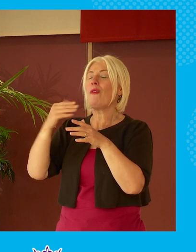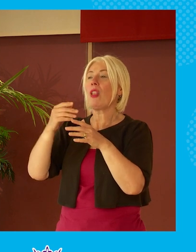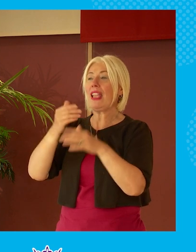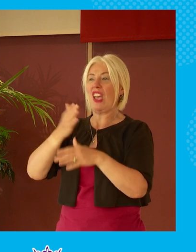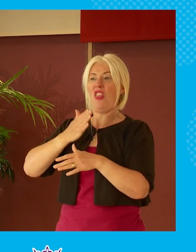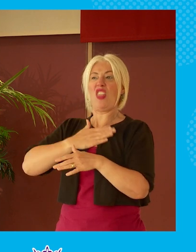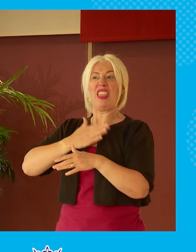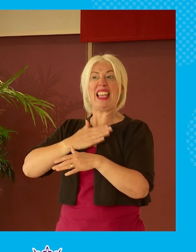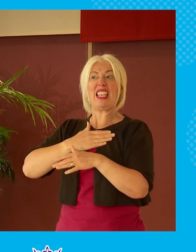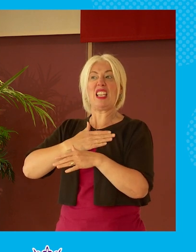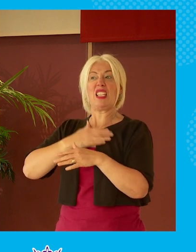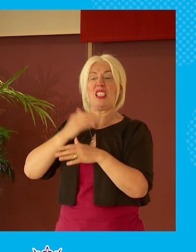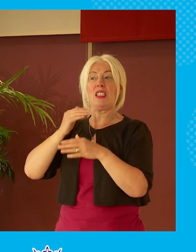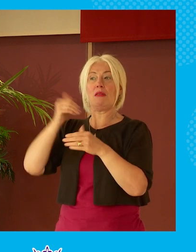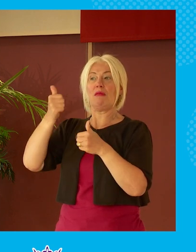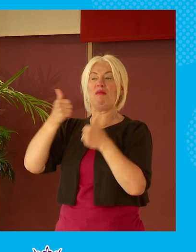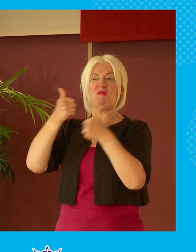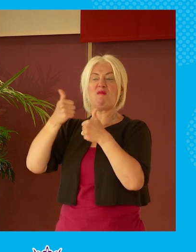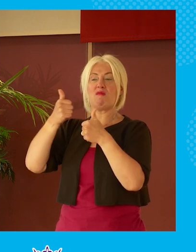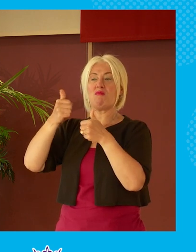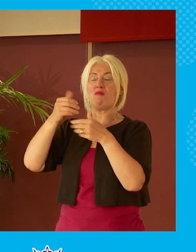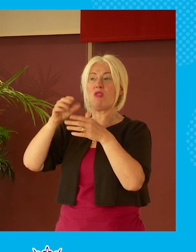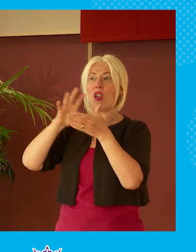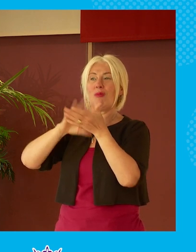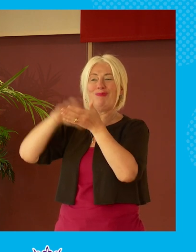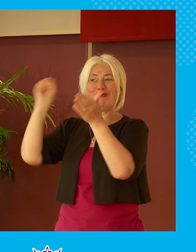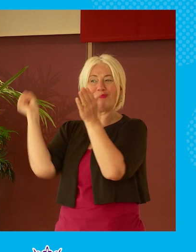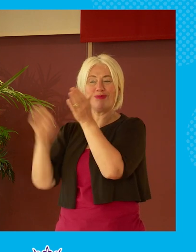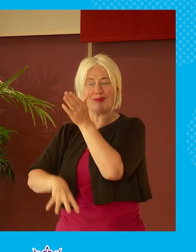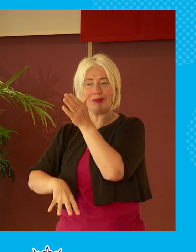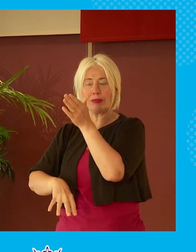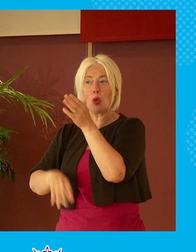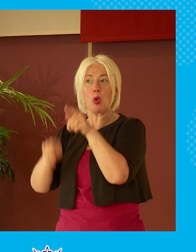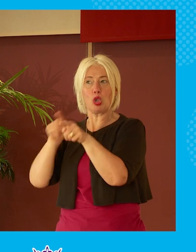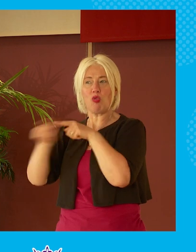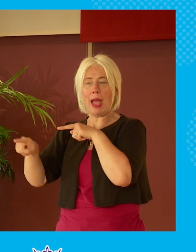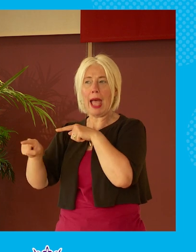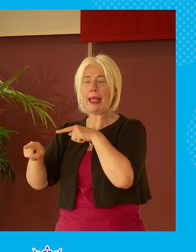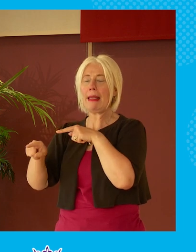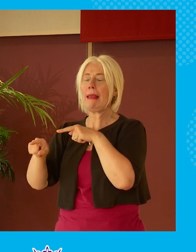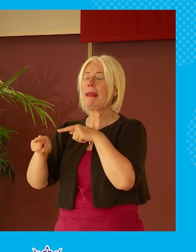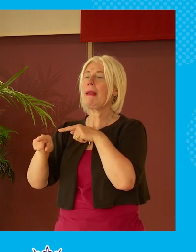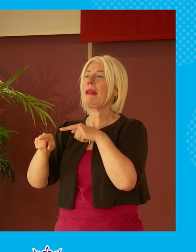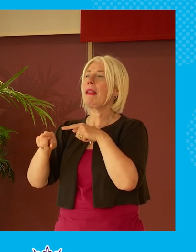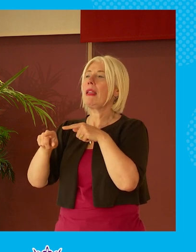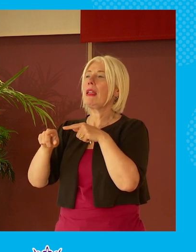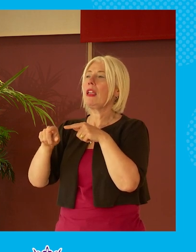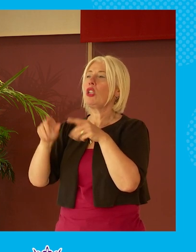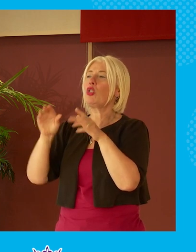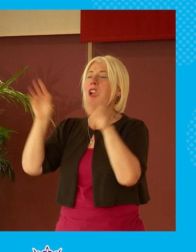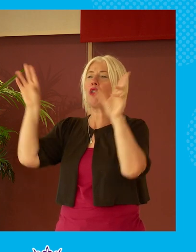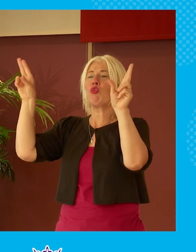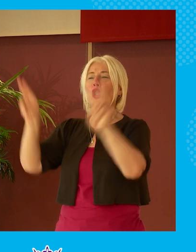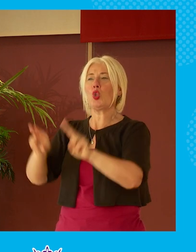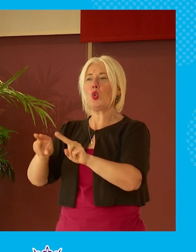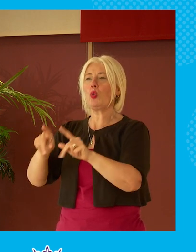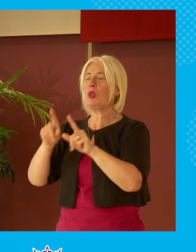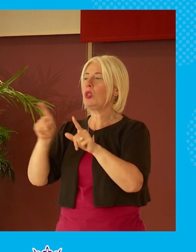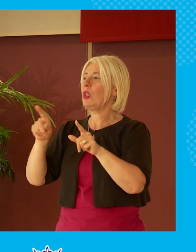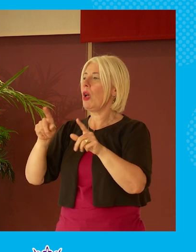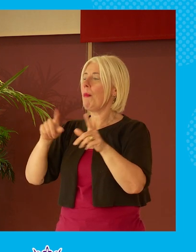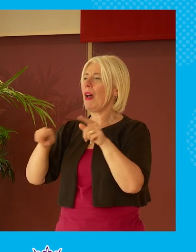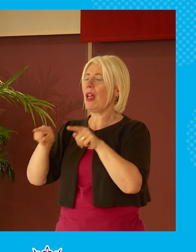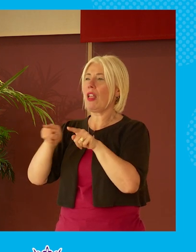it basically to try and be able to try and to try and dilute that power and try and do that and there was some popular figure niki